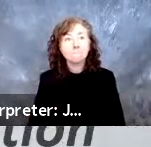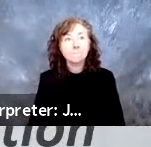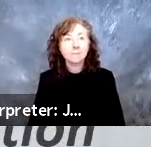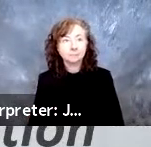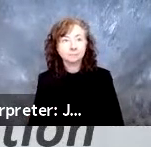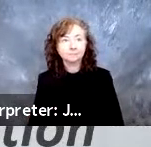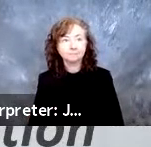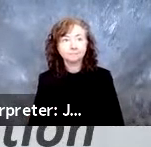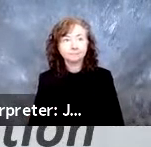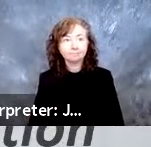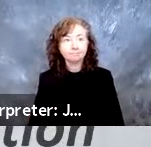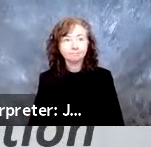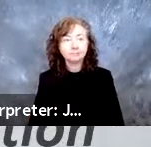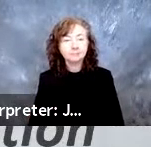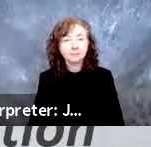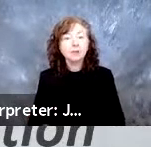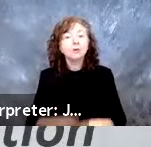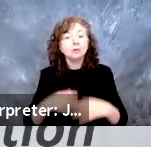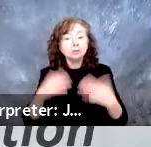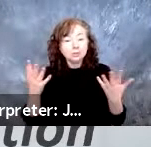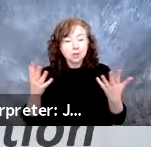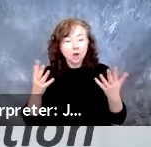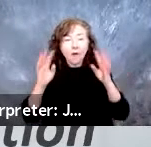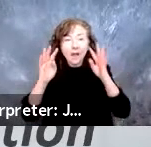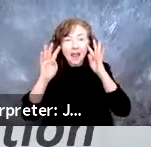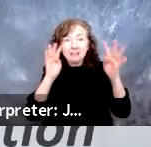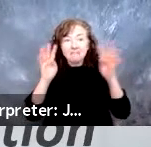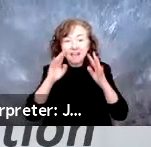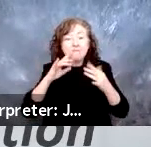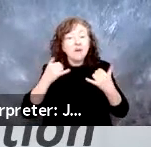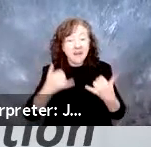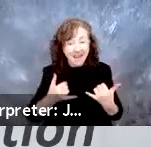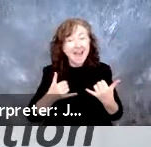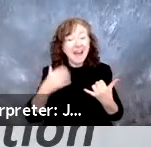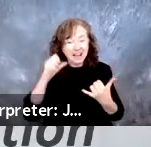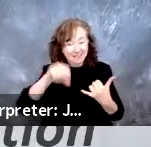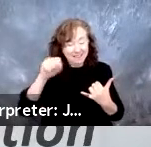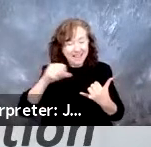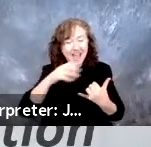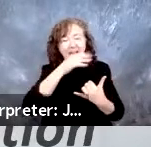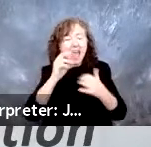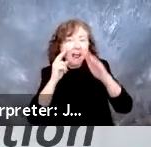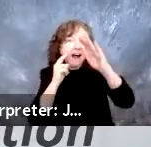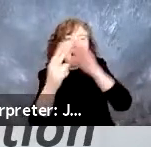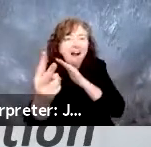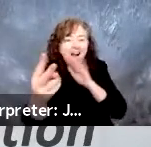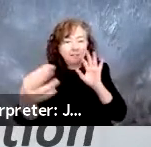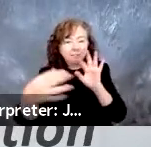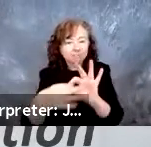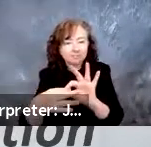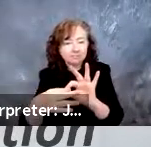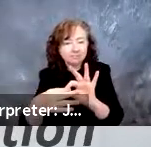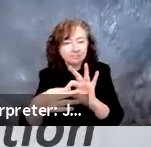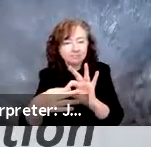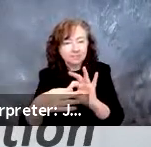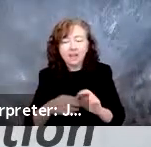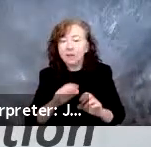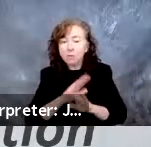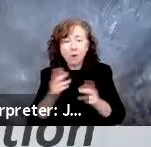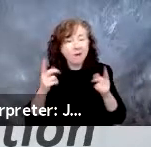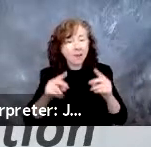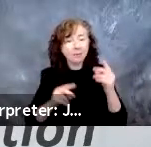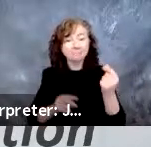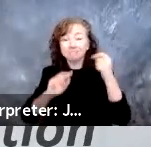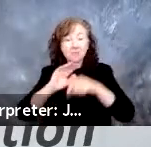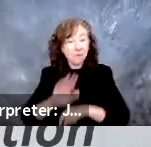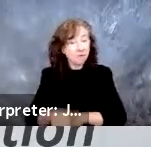So in summary, innovate for the now and the later. It's not going to happen overnight. And we don't need to be planning for 10 years from now.